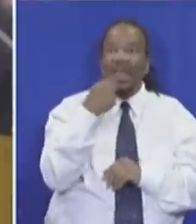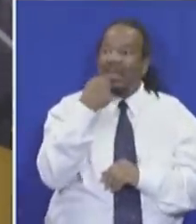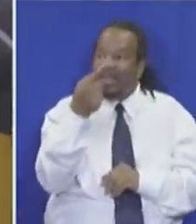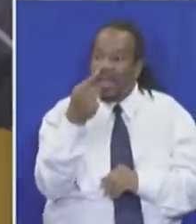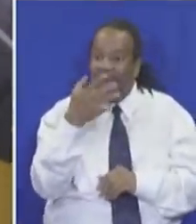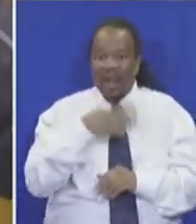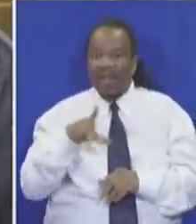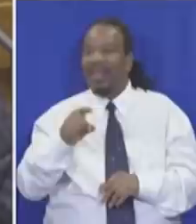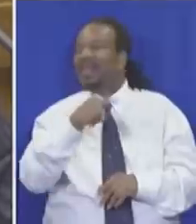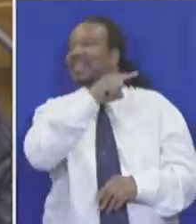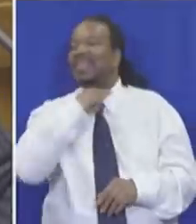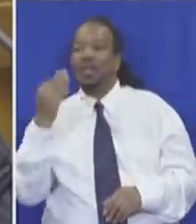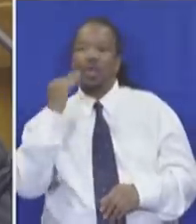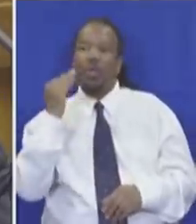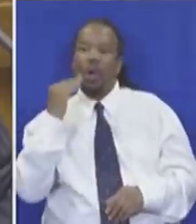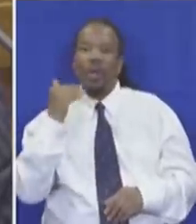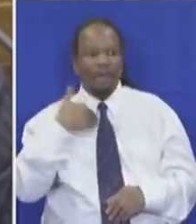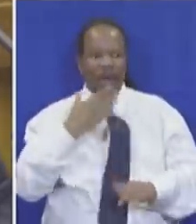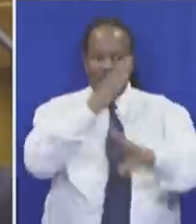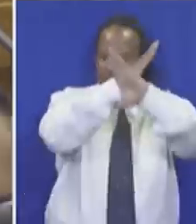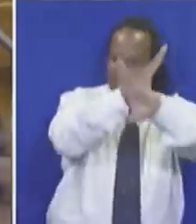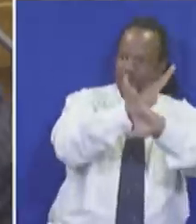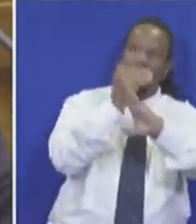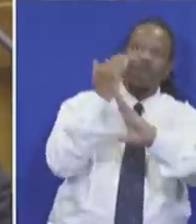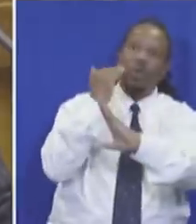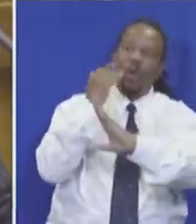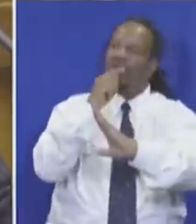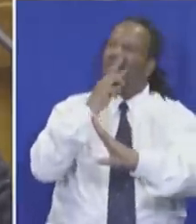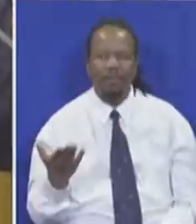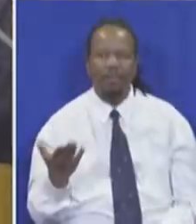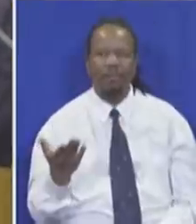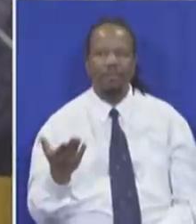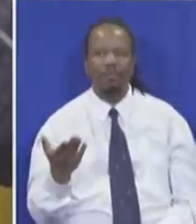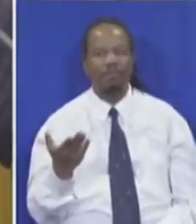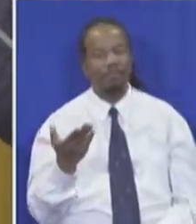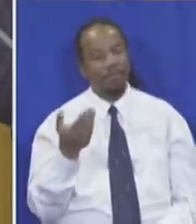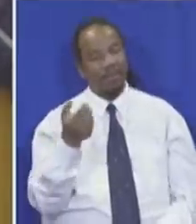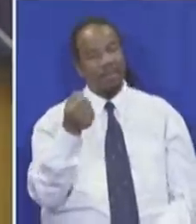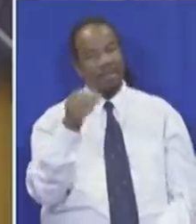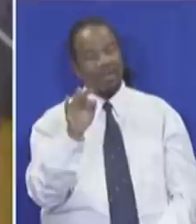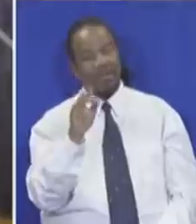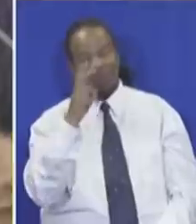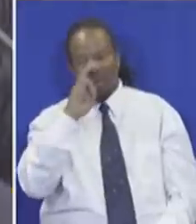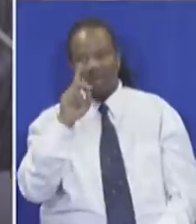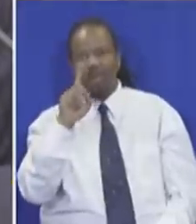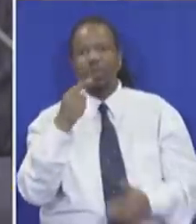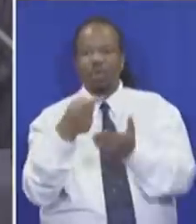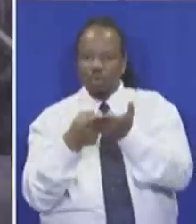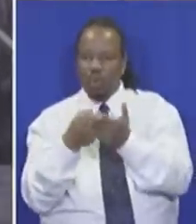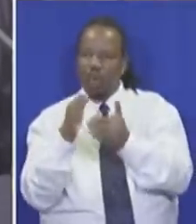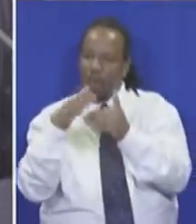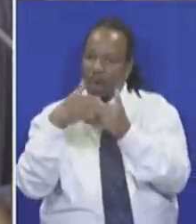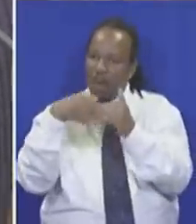protect and fight to defend you. That's the reality as a South African. If we need to talk a little bit more